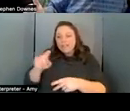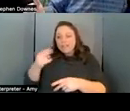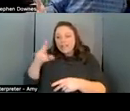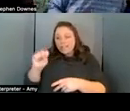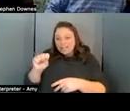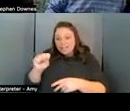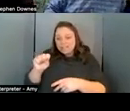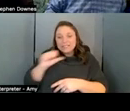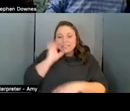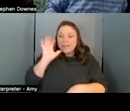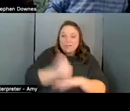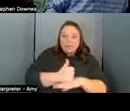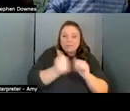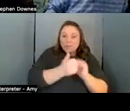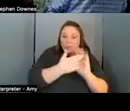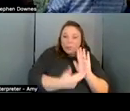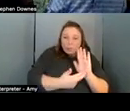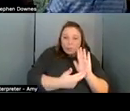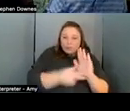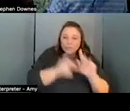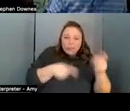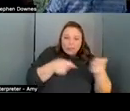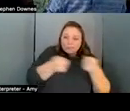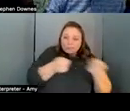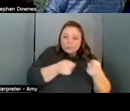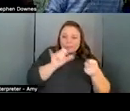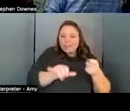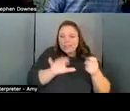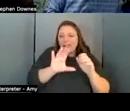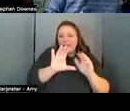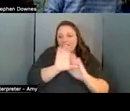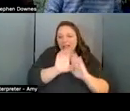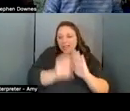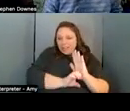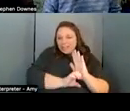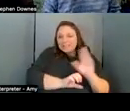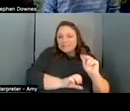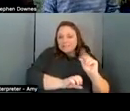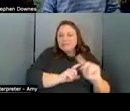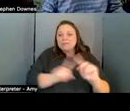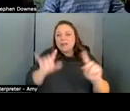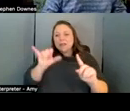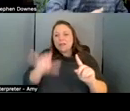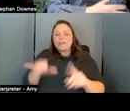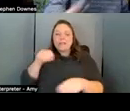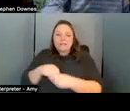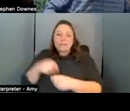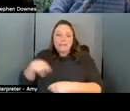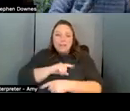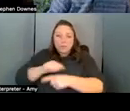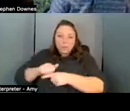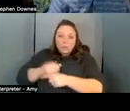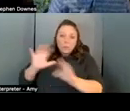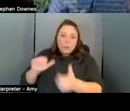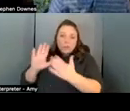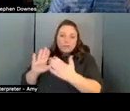regulation you can't regulate that kind of ethics but it's based partially in our practices and i think most fully